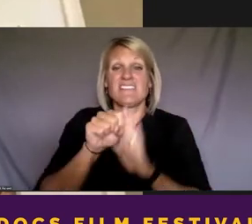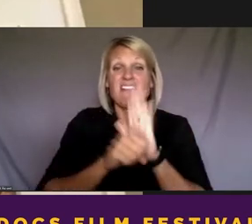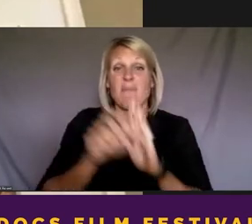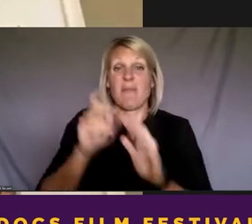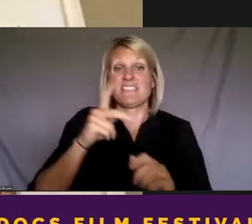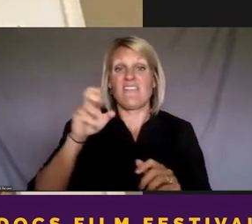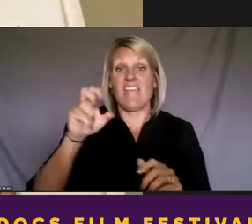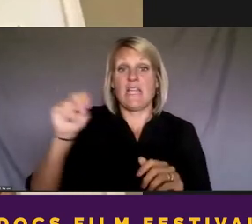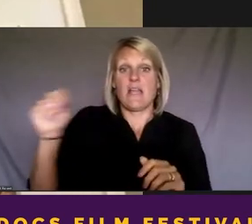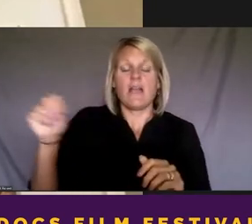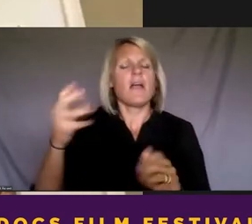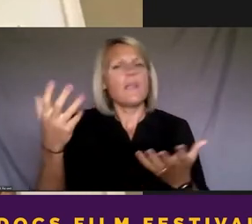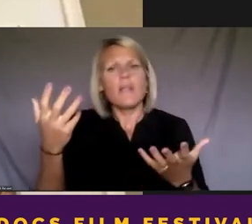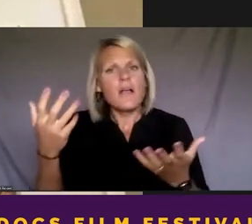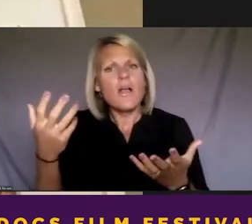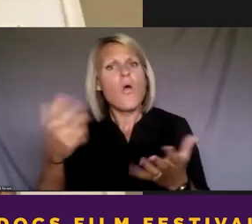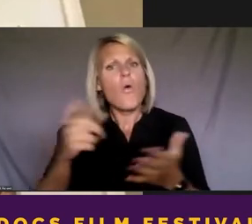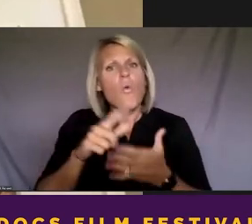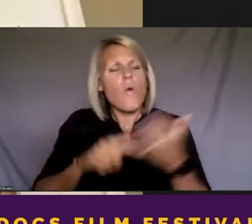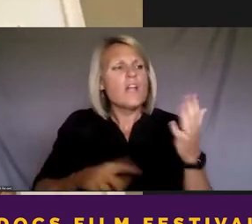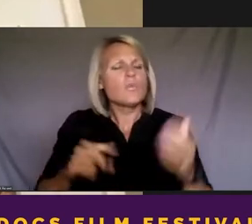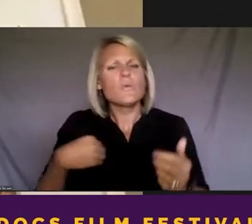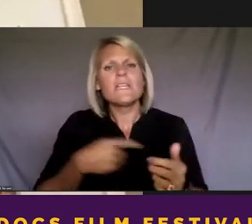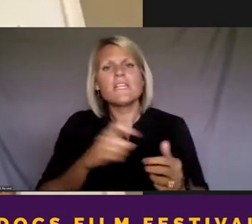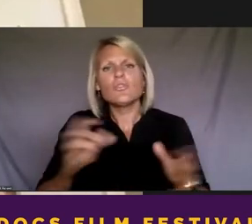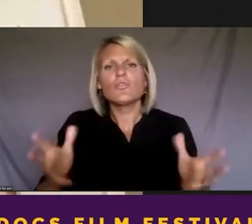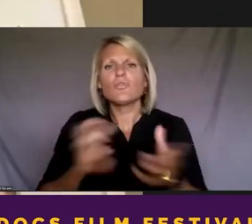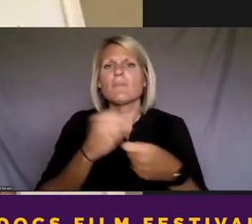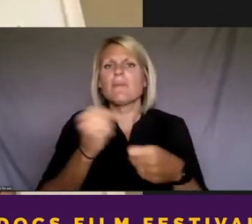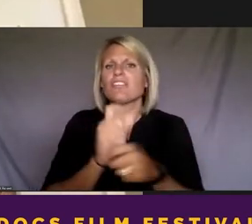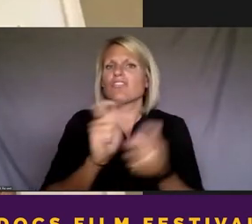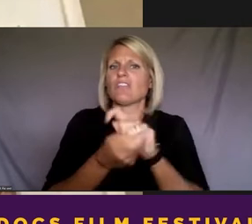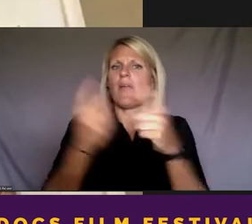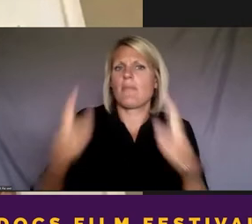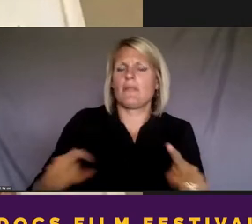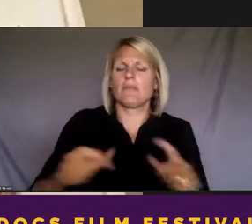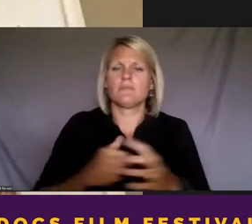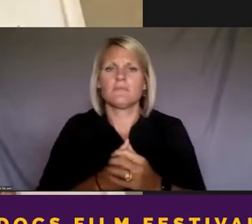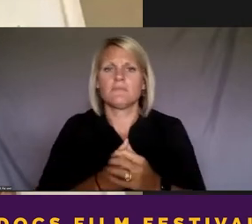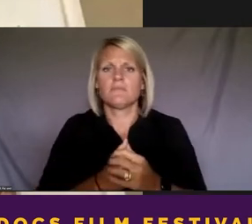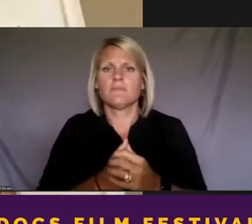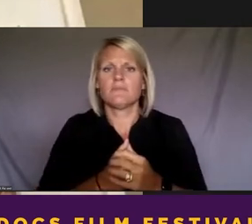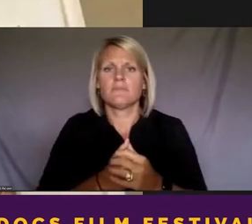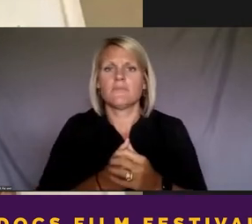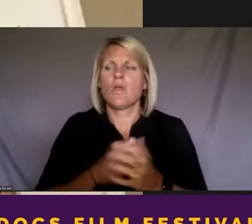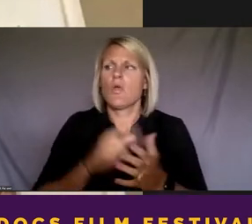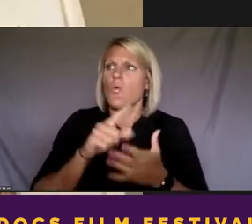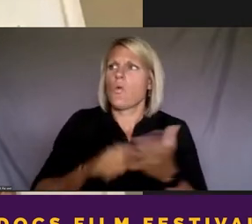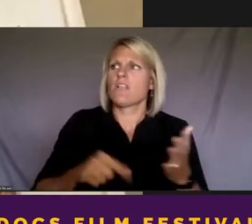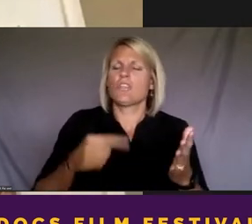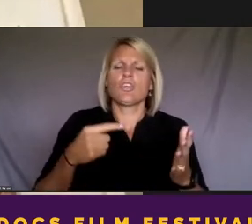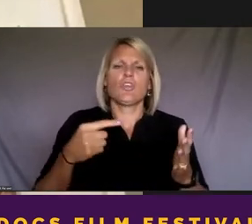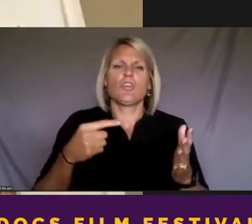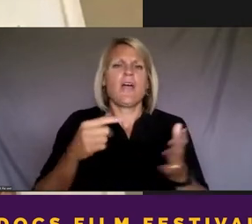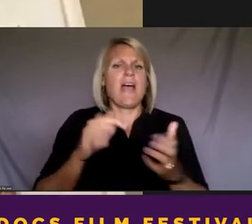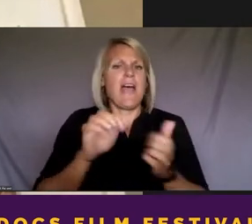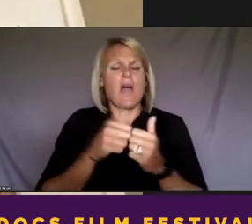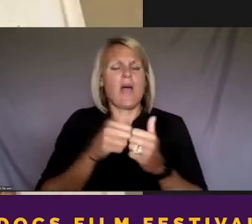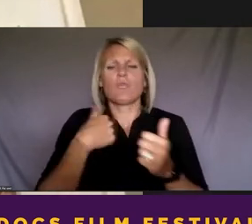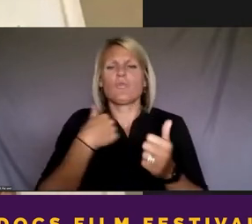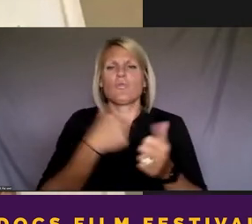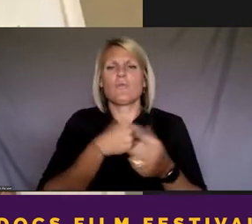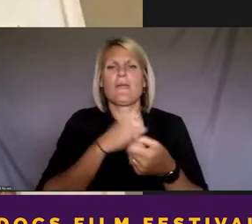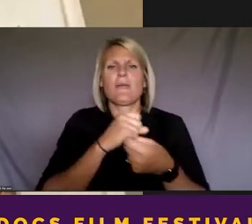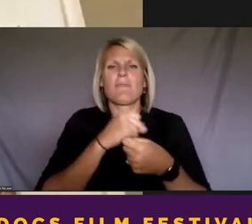change forward in the judiciary system for us, Pennsylvania. And I